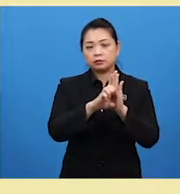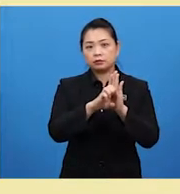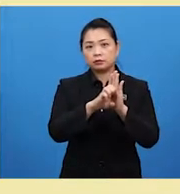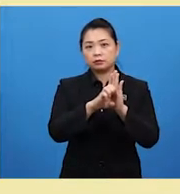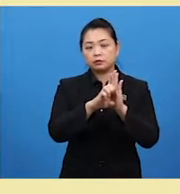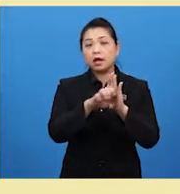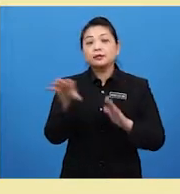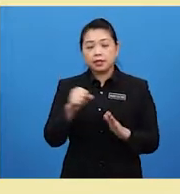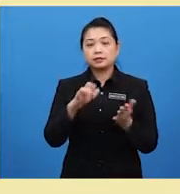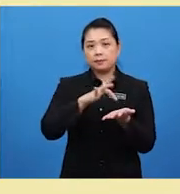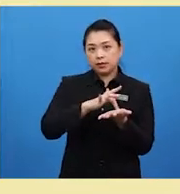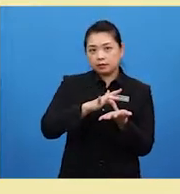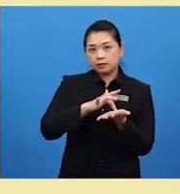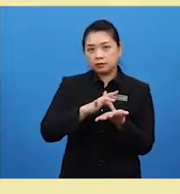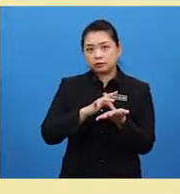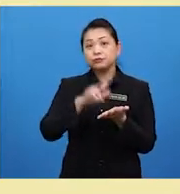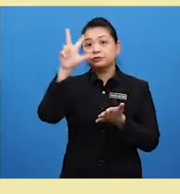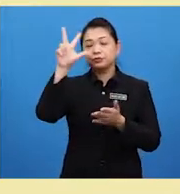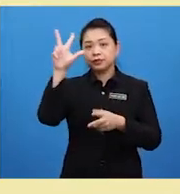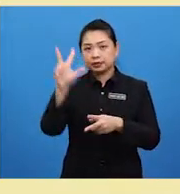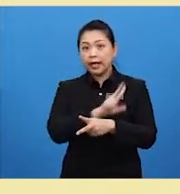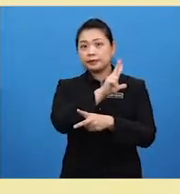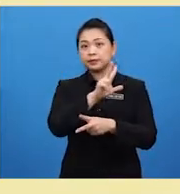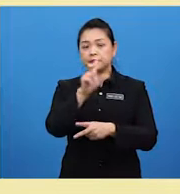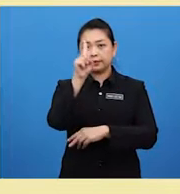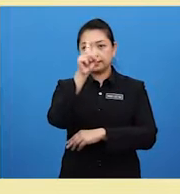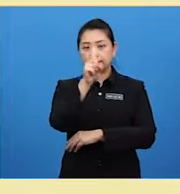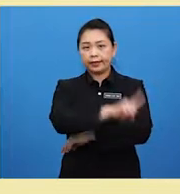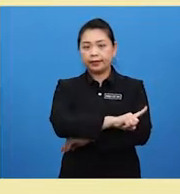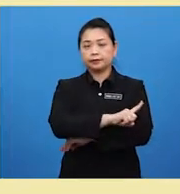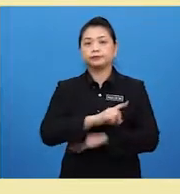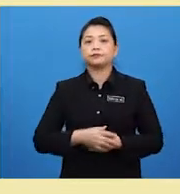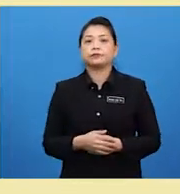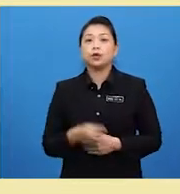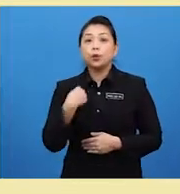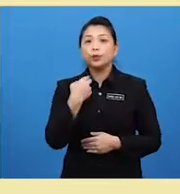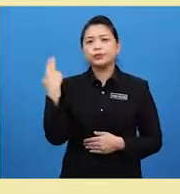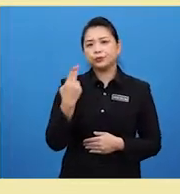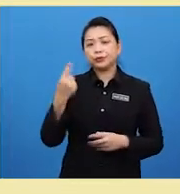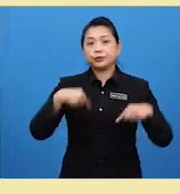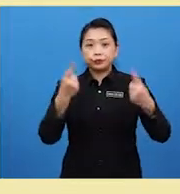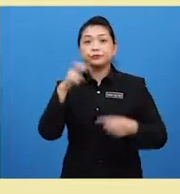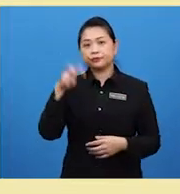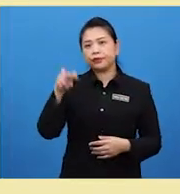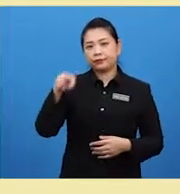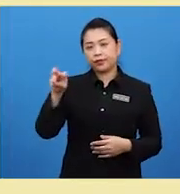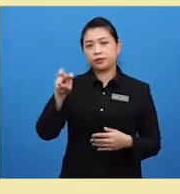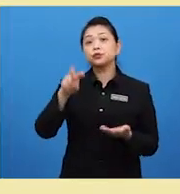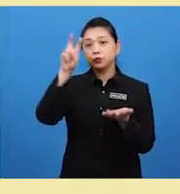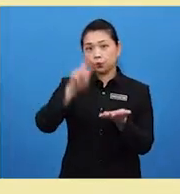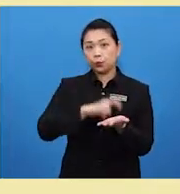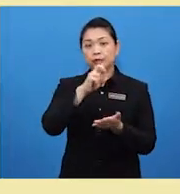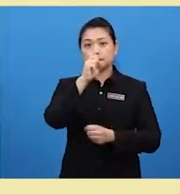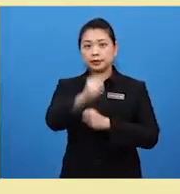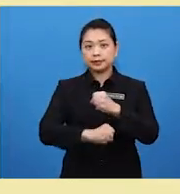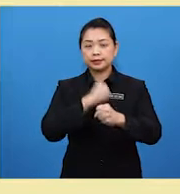take the medicine three times a day. We usually go travelling twice